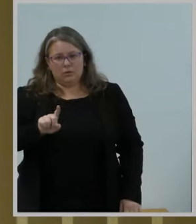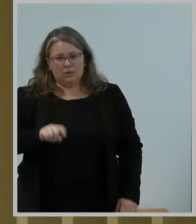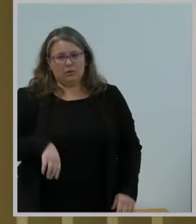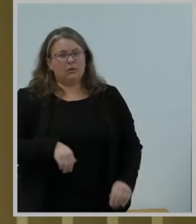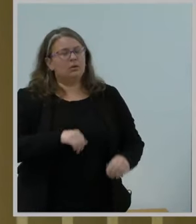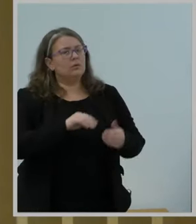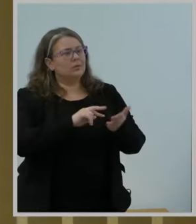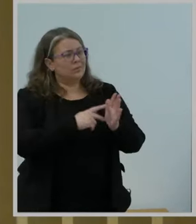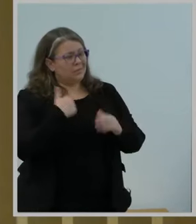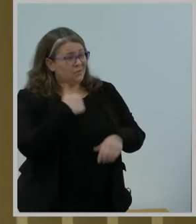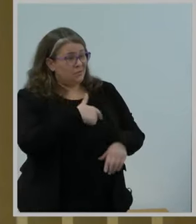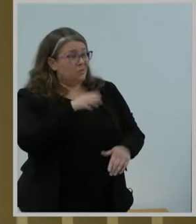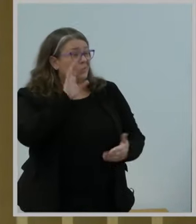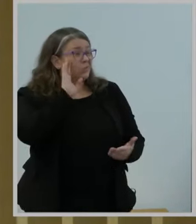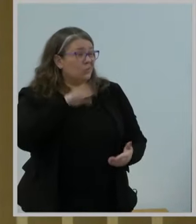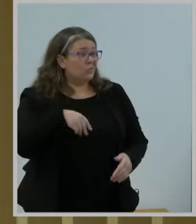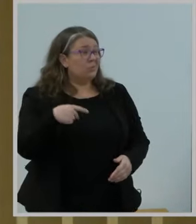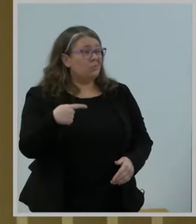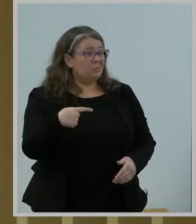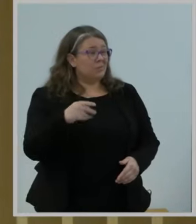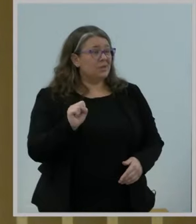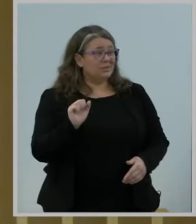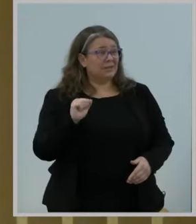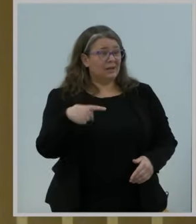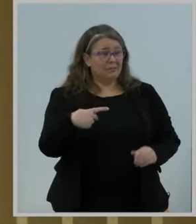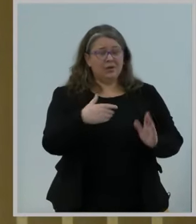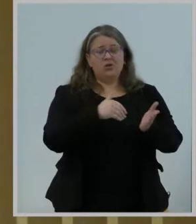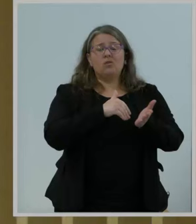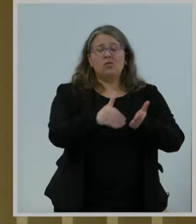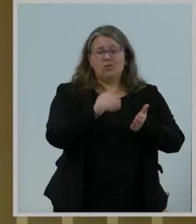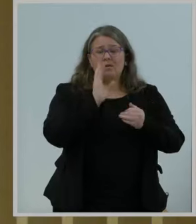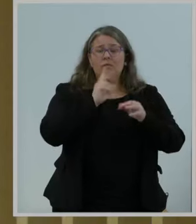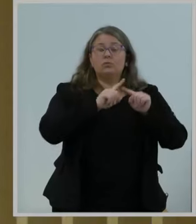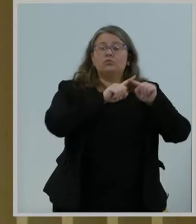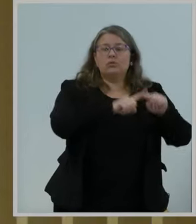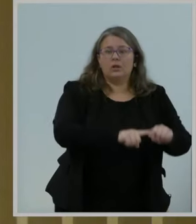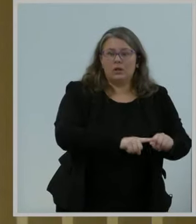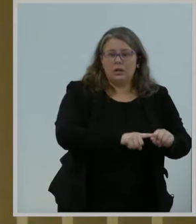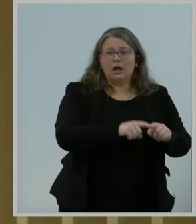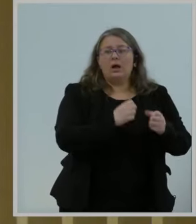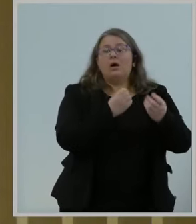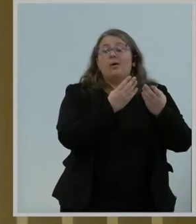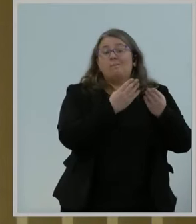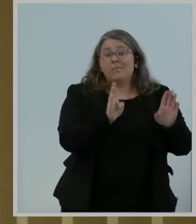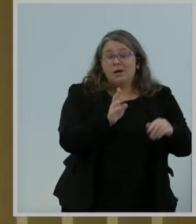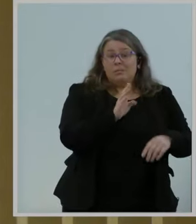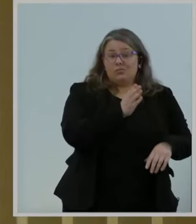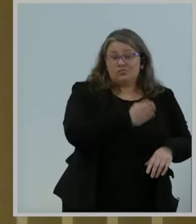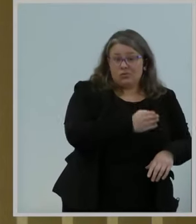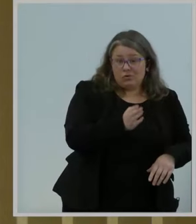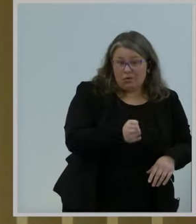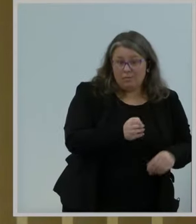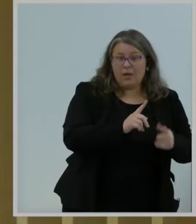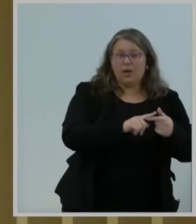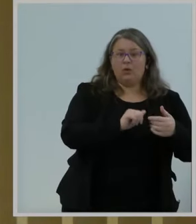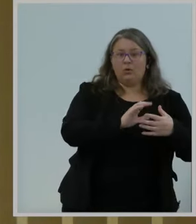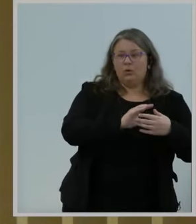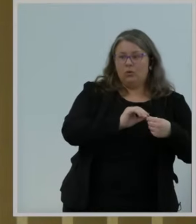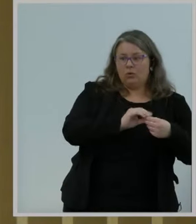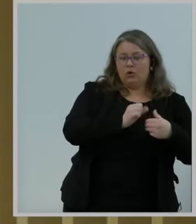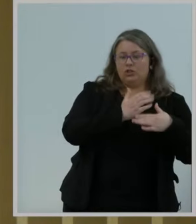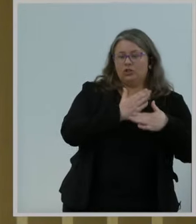entities often rely on public broadband to share data with emergency responders and communicate in real time.